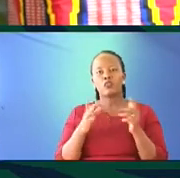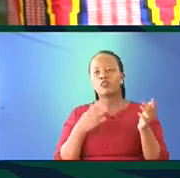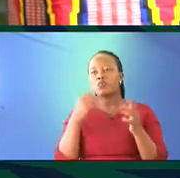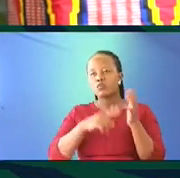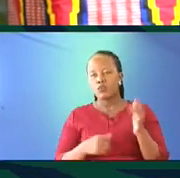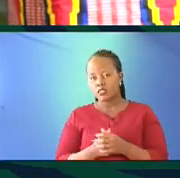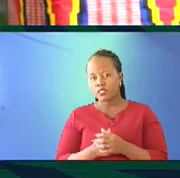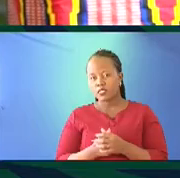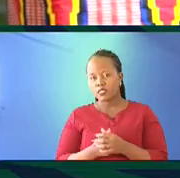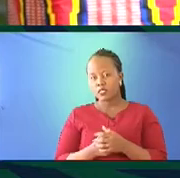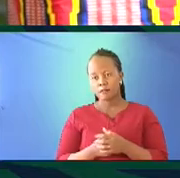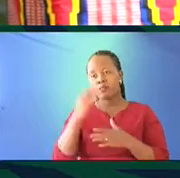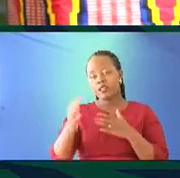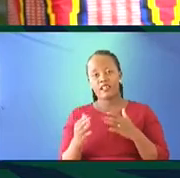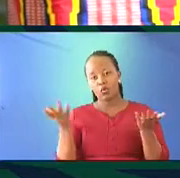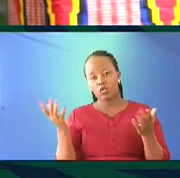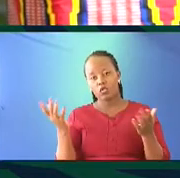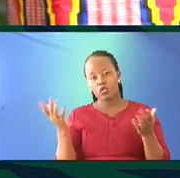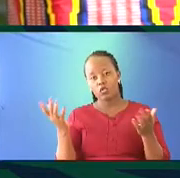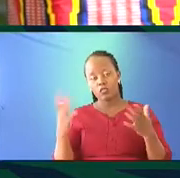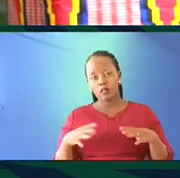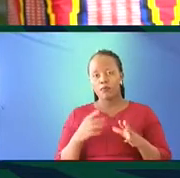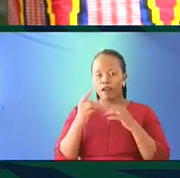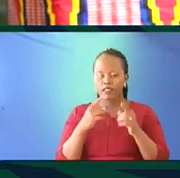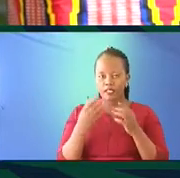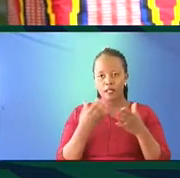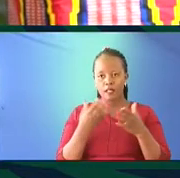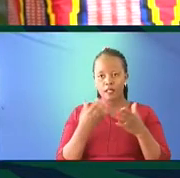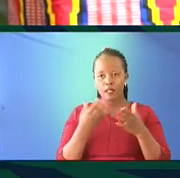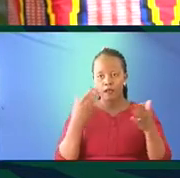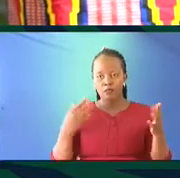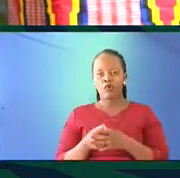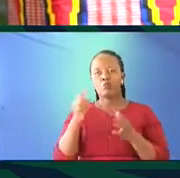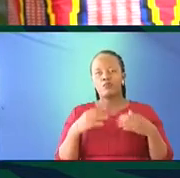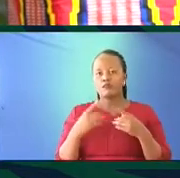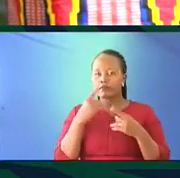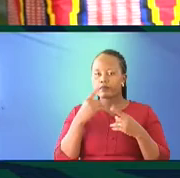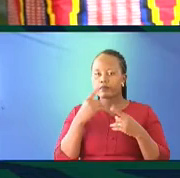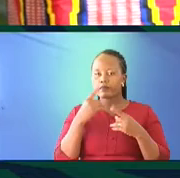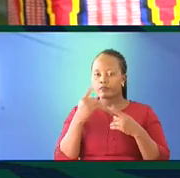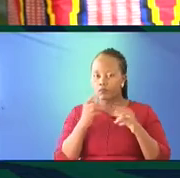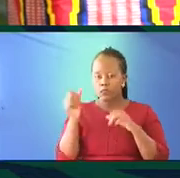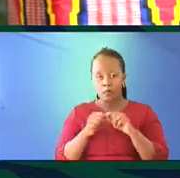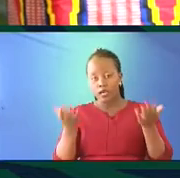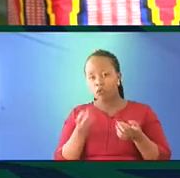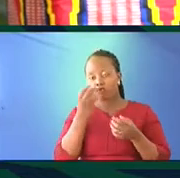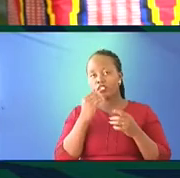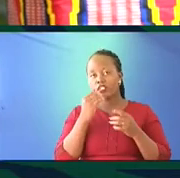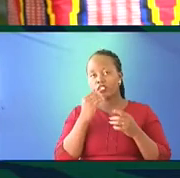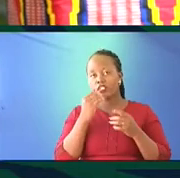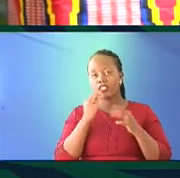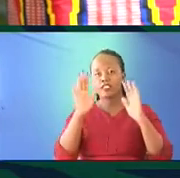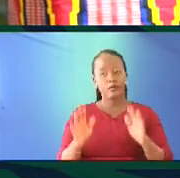what you just said a minute ago and what others have said before. There was talk about food, how important food is.